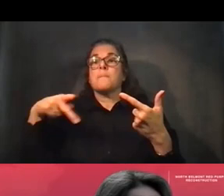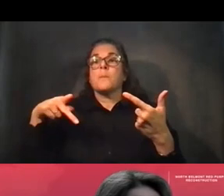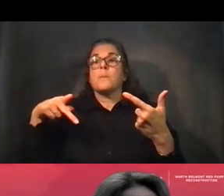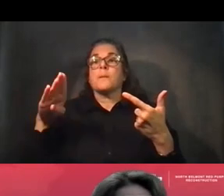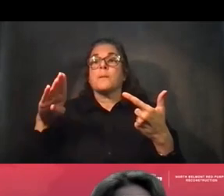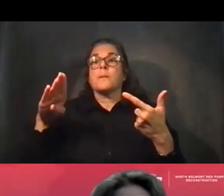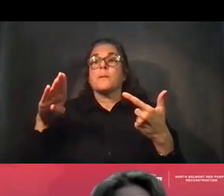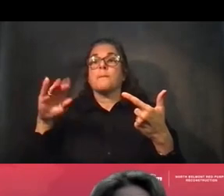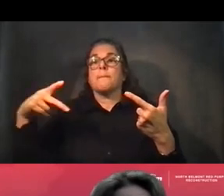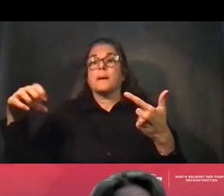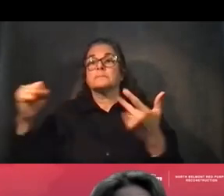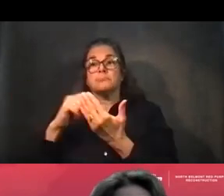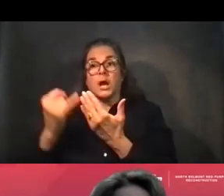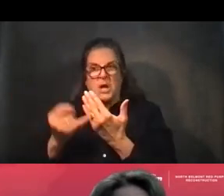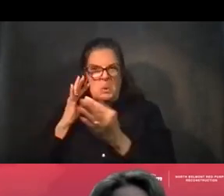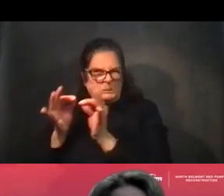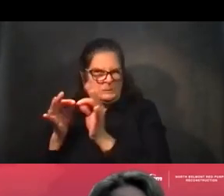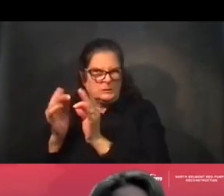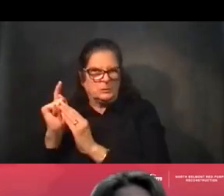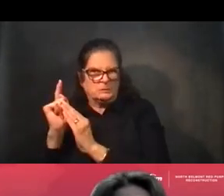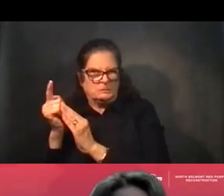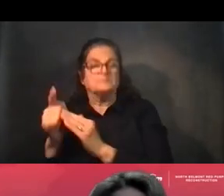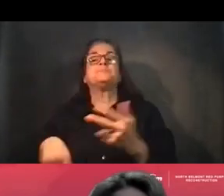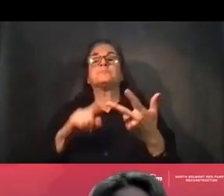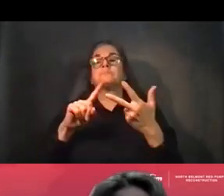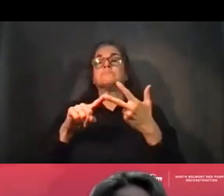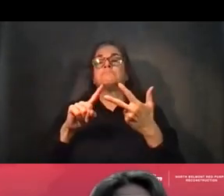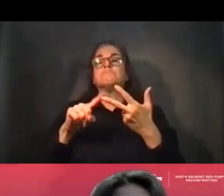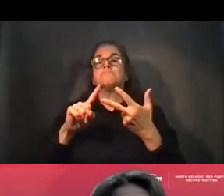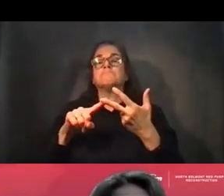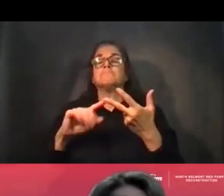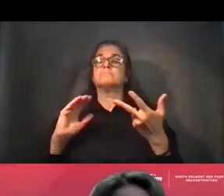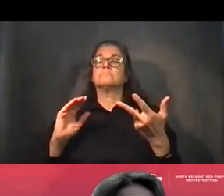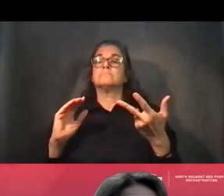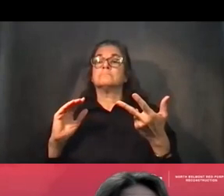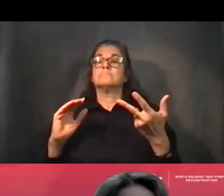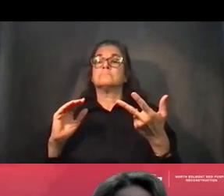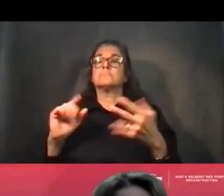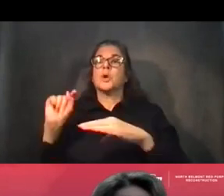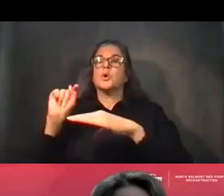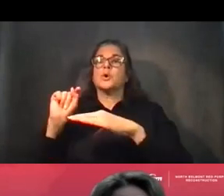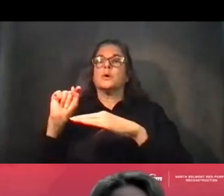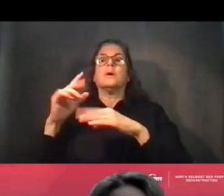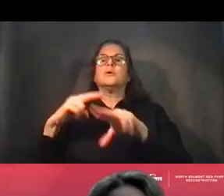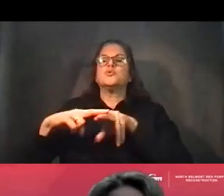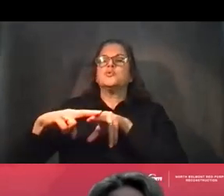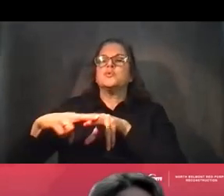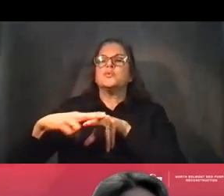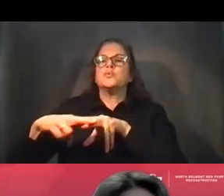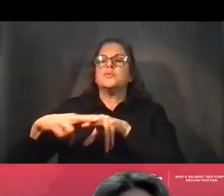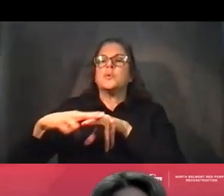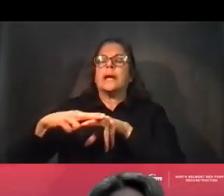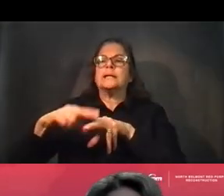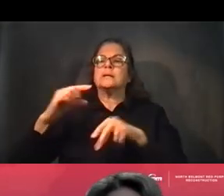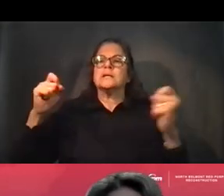And the third part is redoing our train signal system up and down the line. We have a